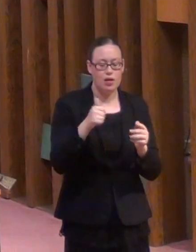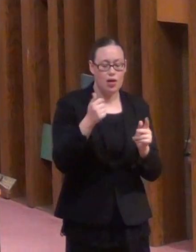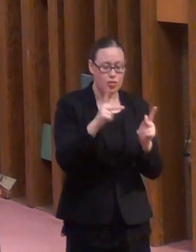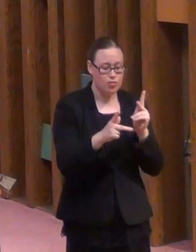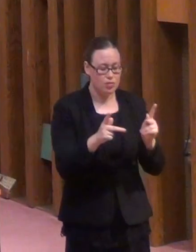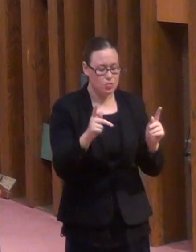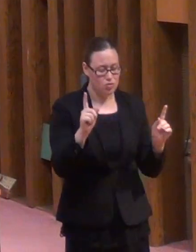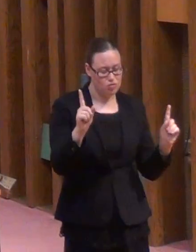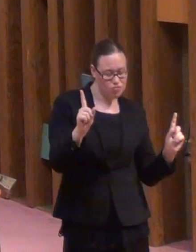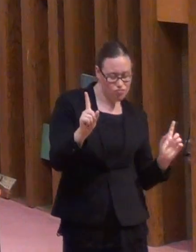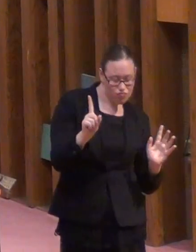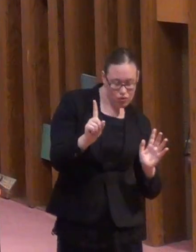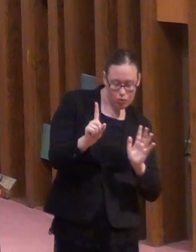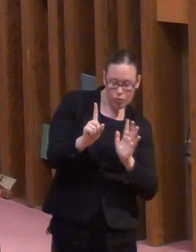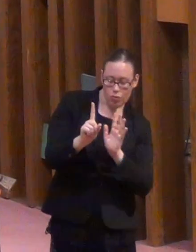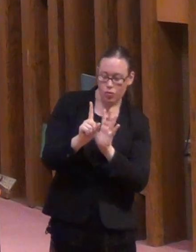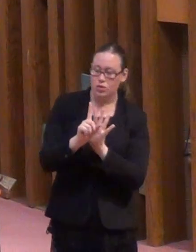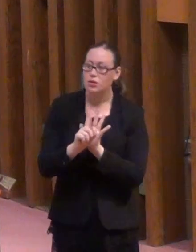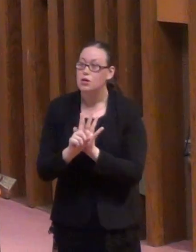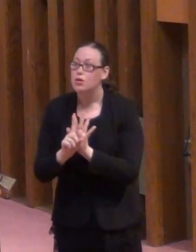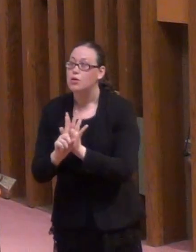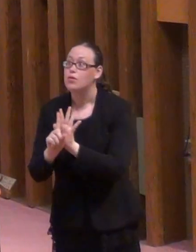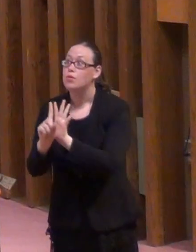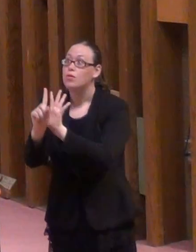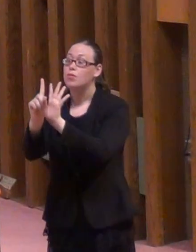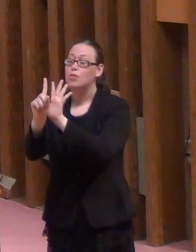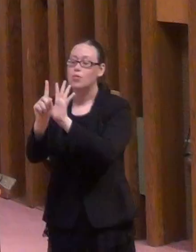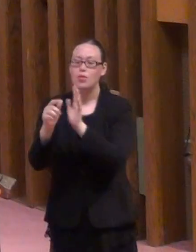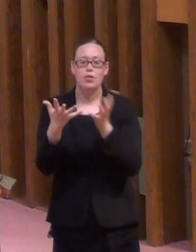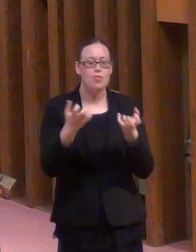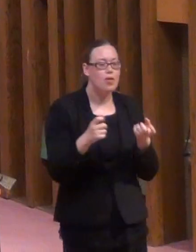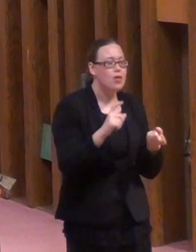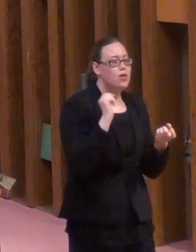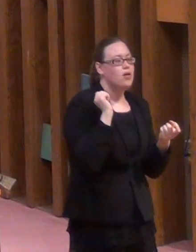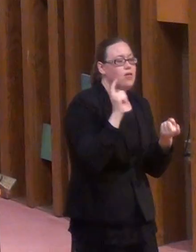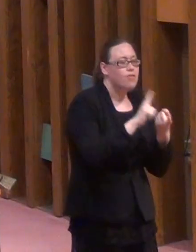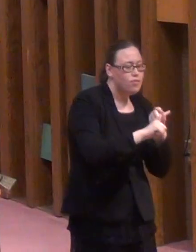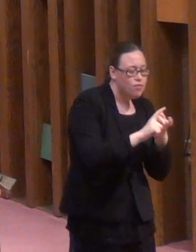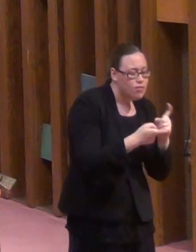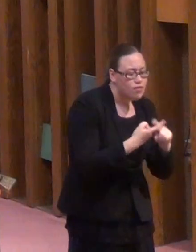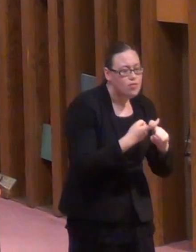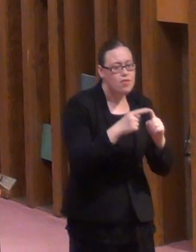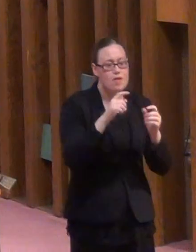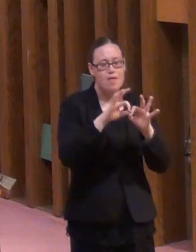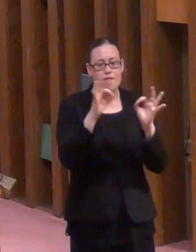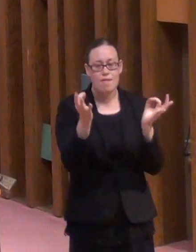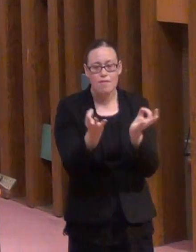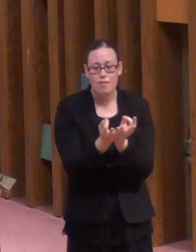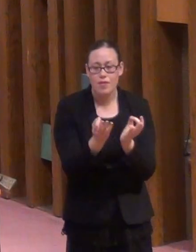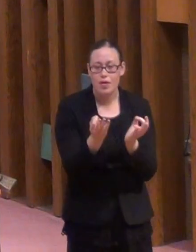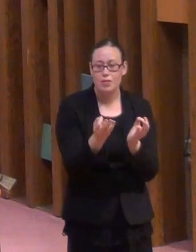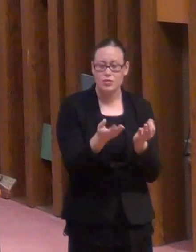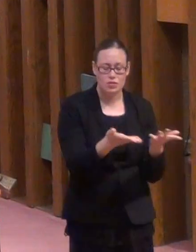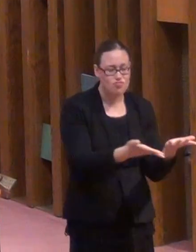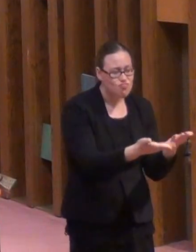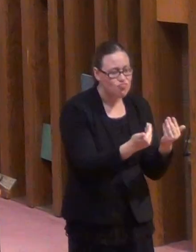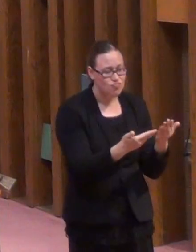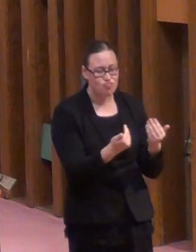with us. As many family members and friends. And we want to use these resources